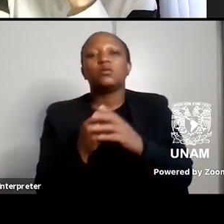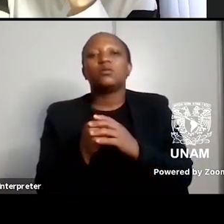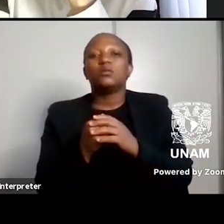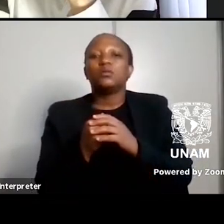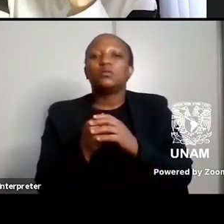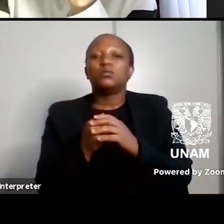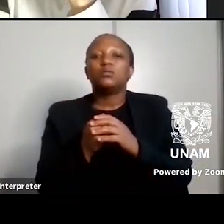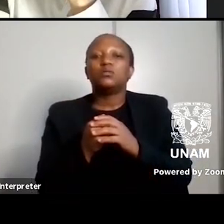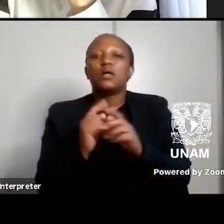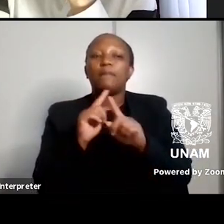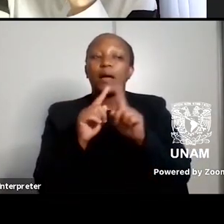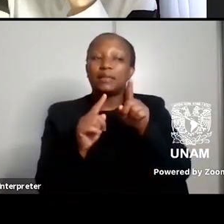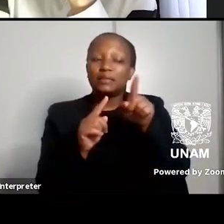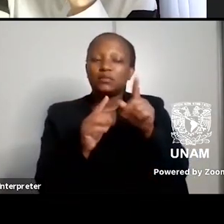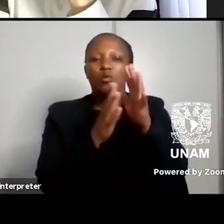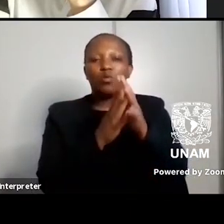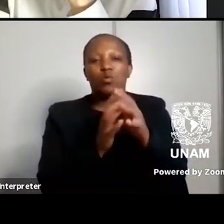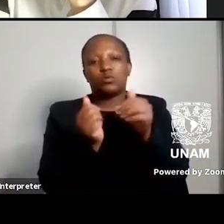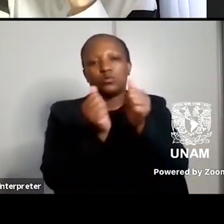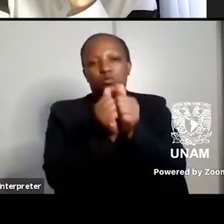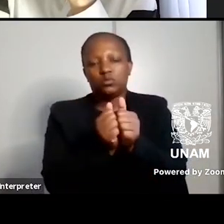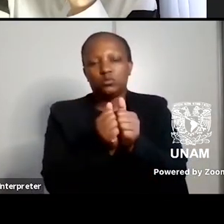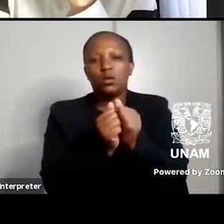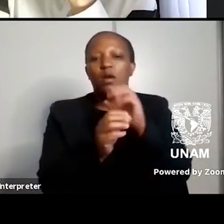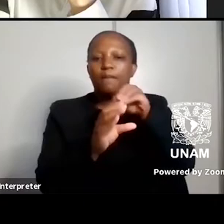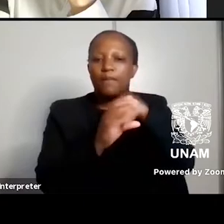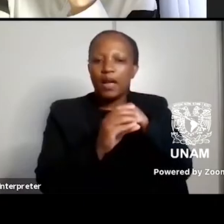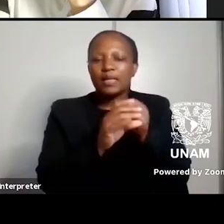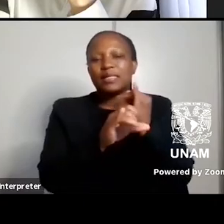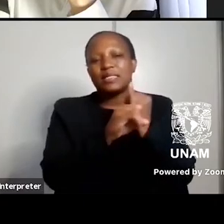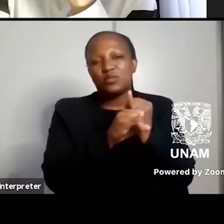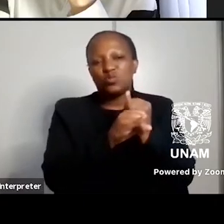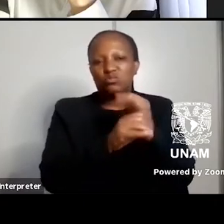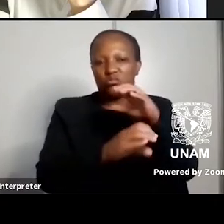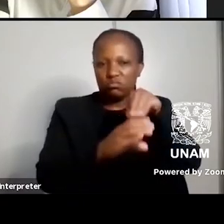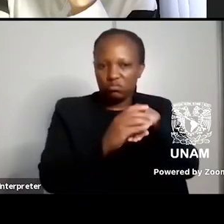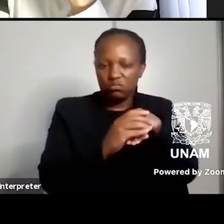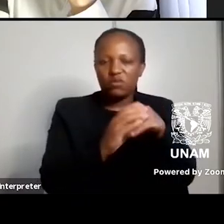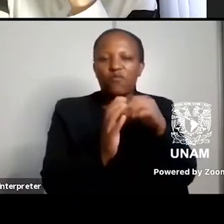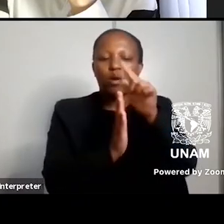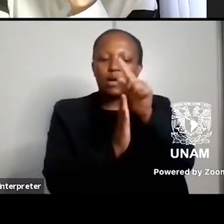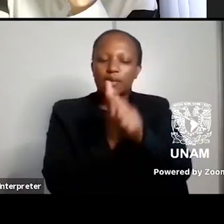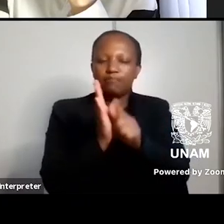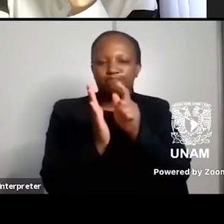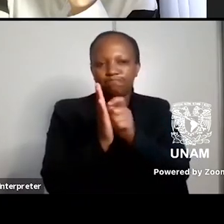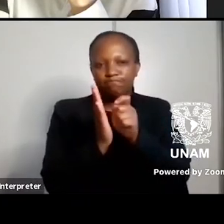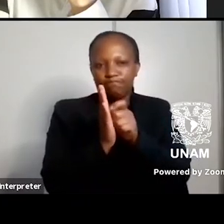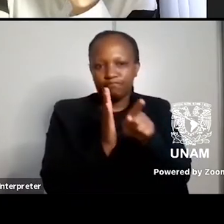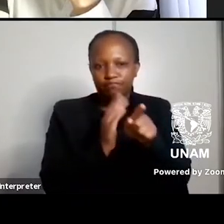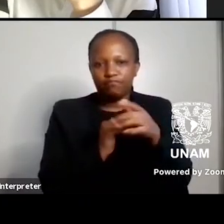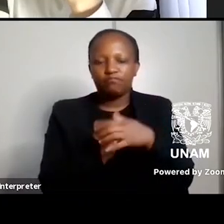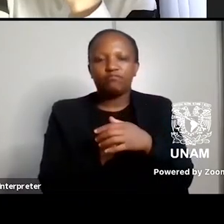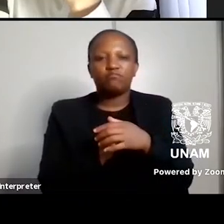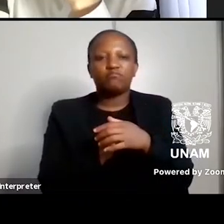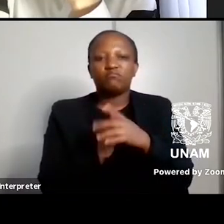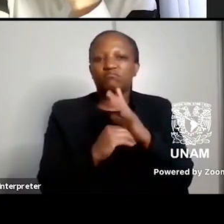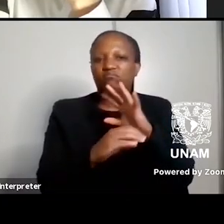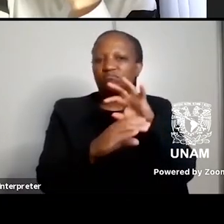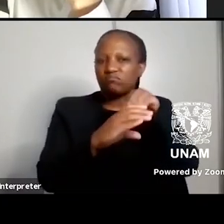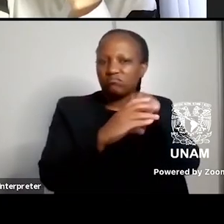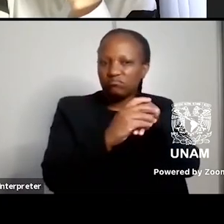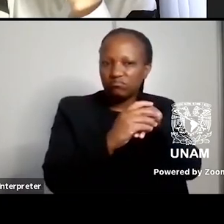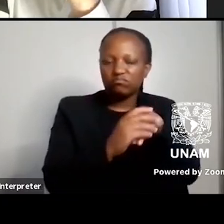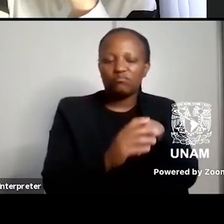of the uh institutionalization of literature literature into fellowships into grants